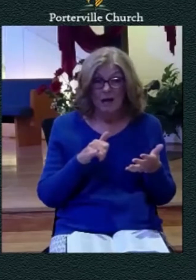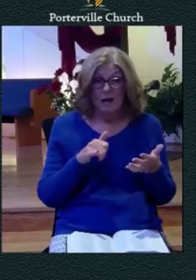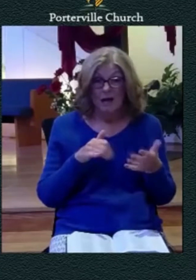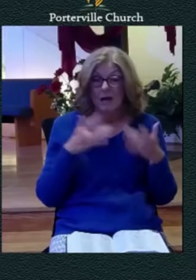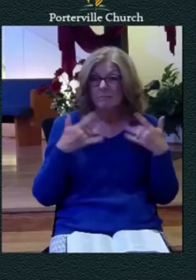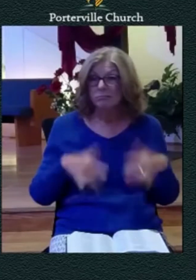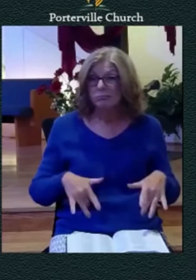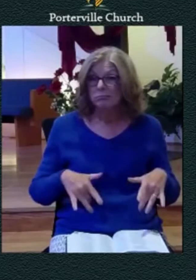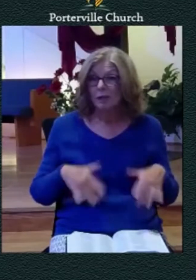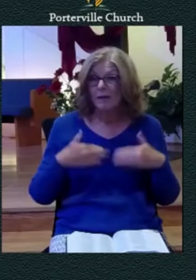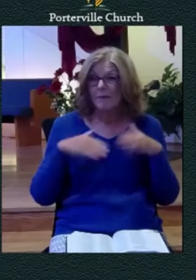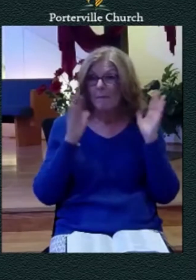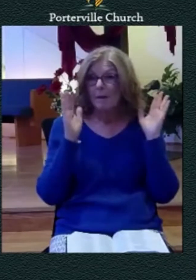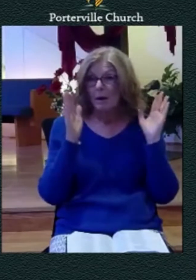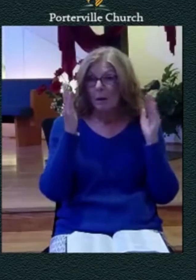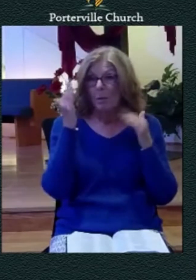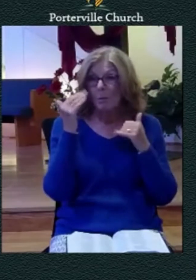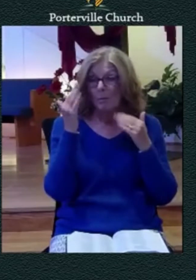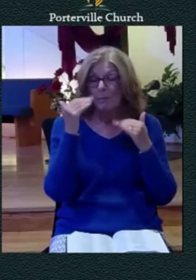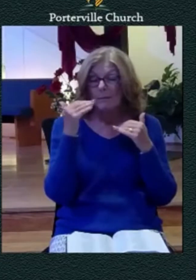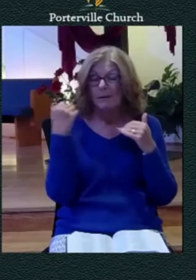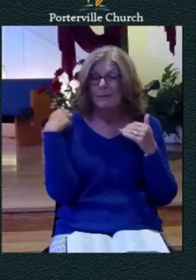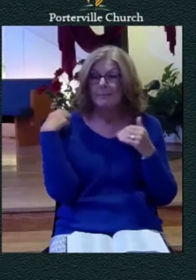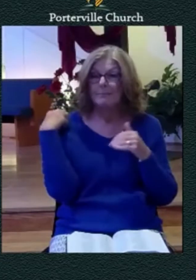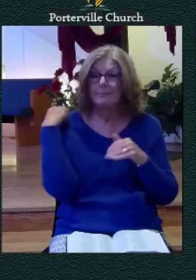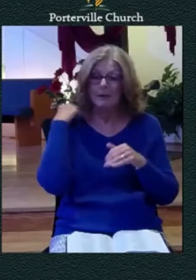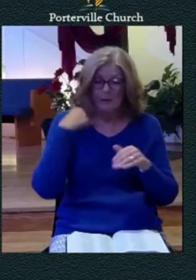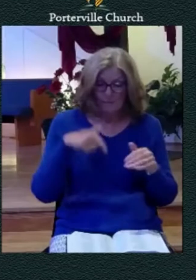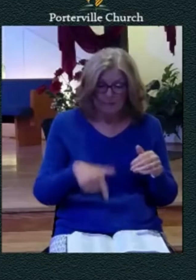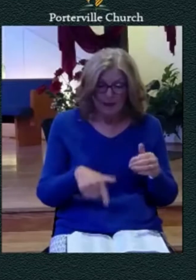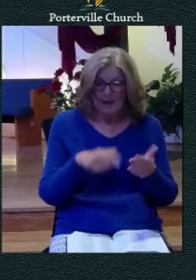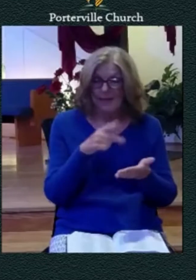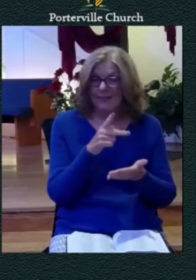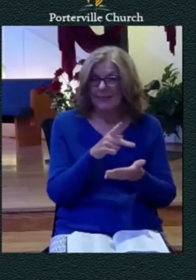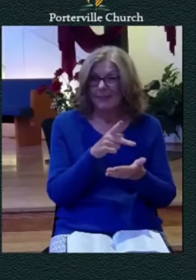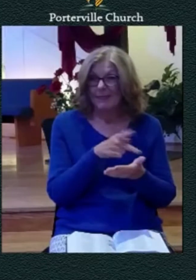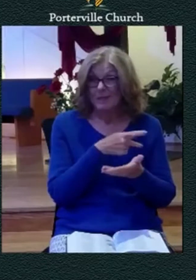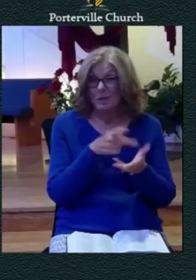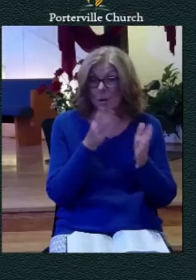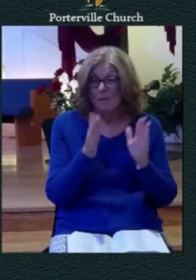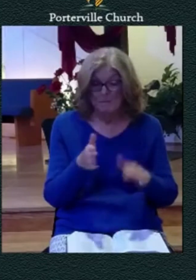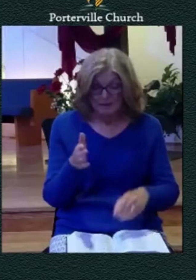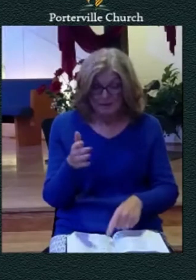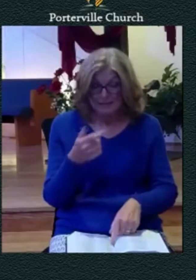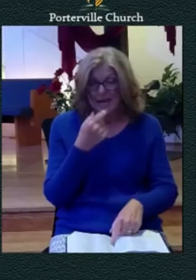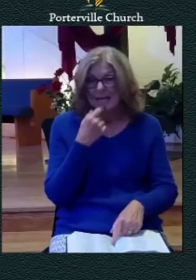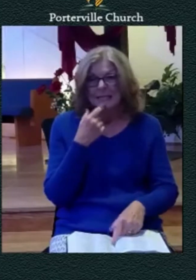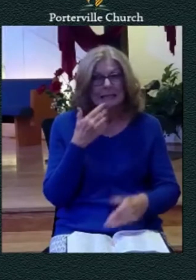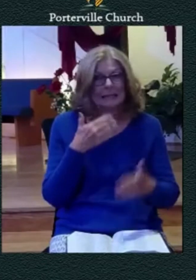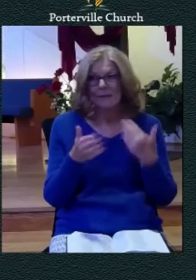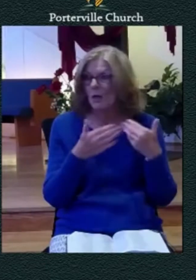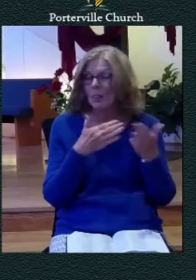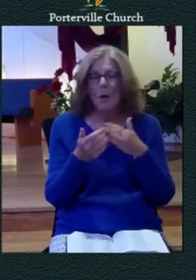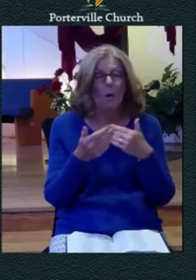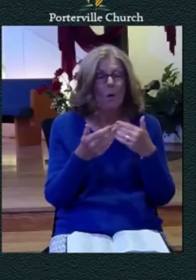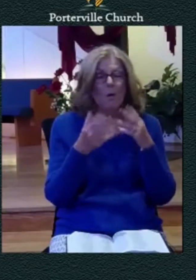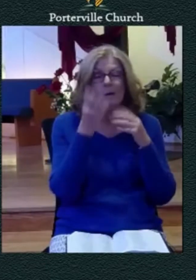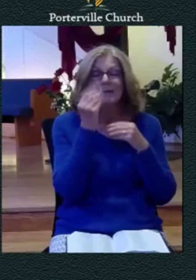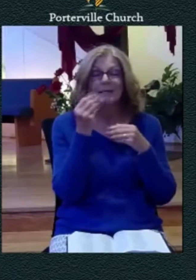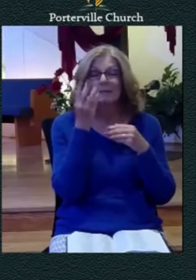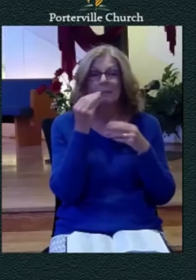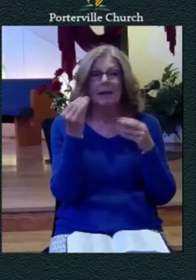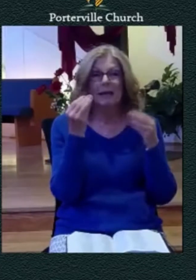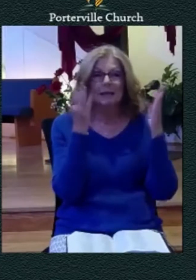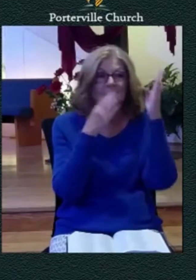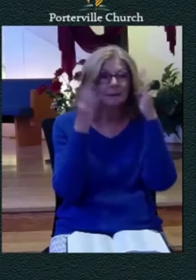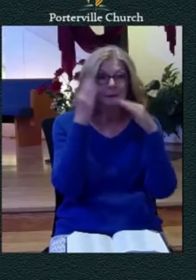what he is telling us is that in his distress in his experience of